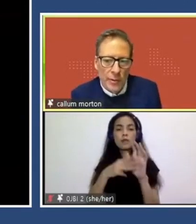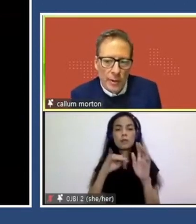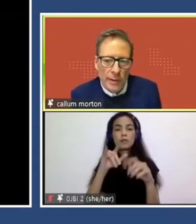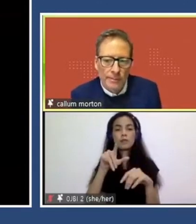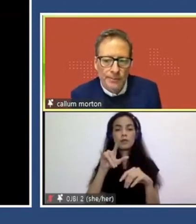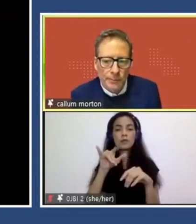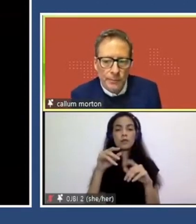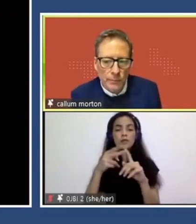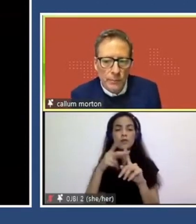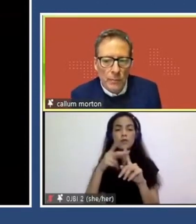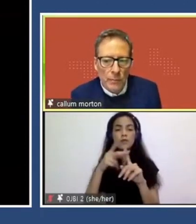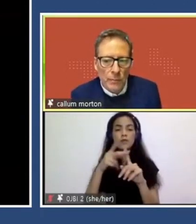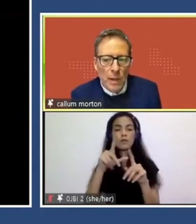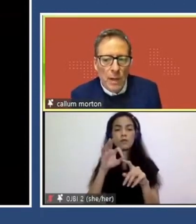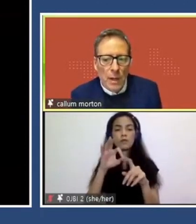sculpture. So, um,